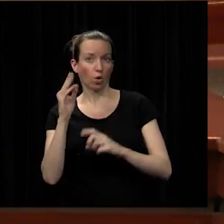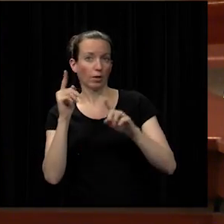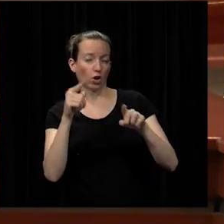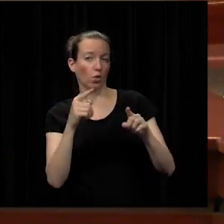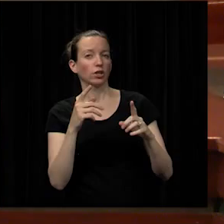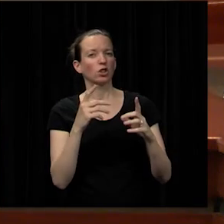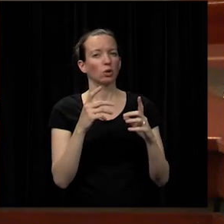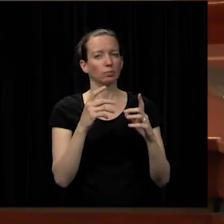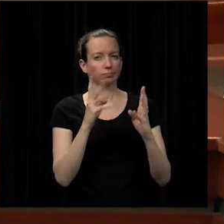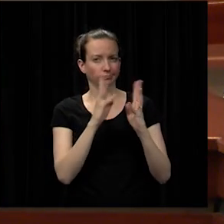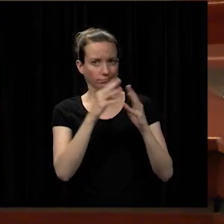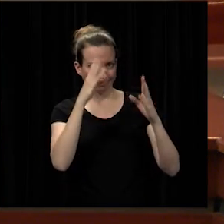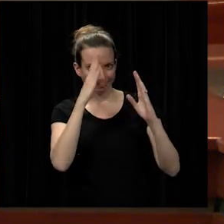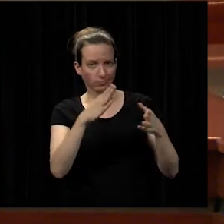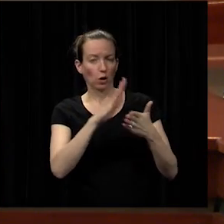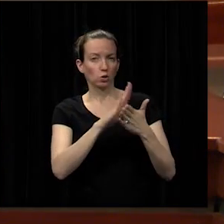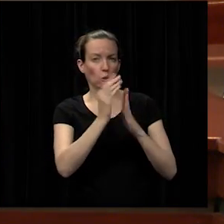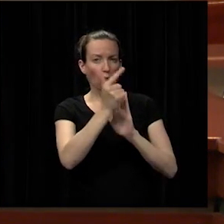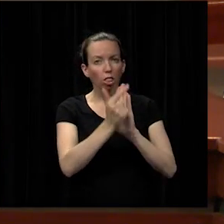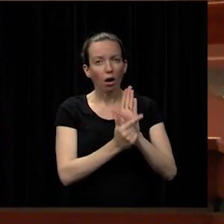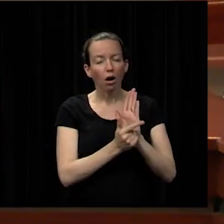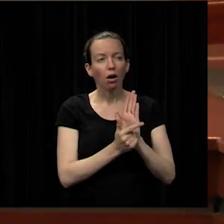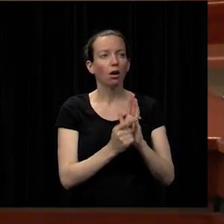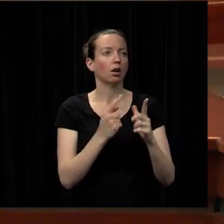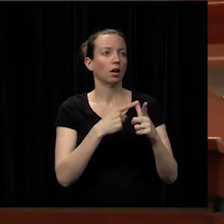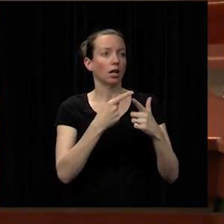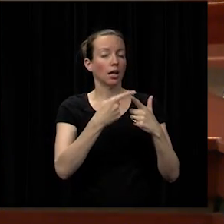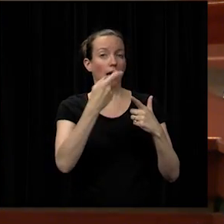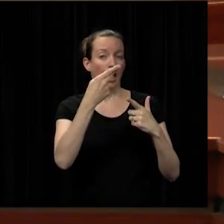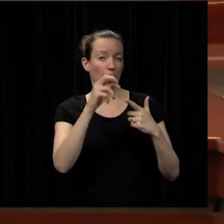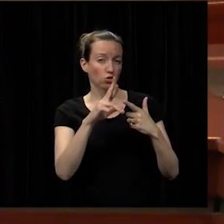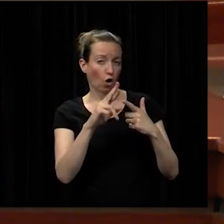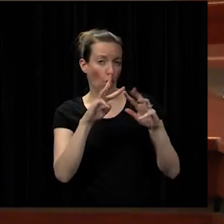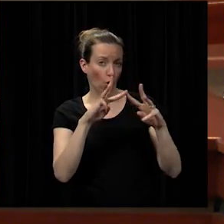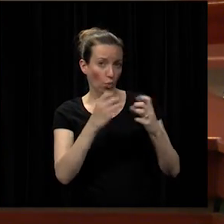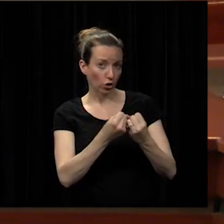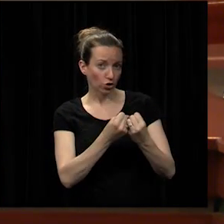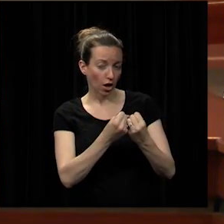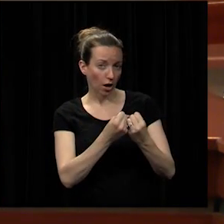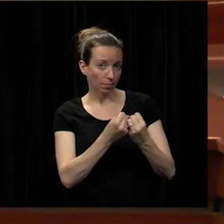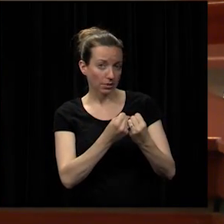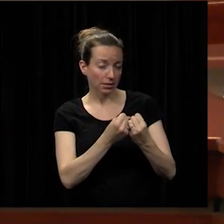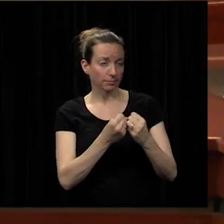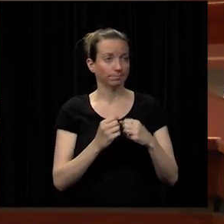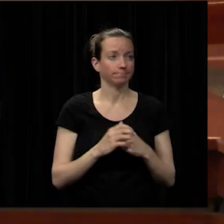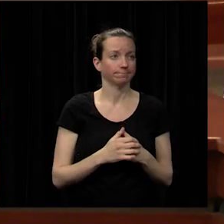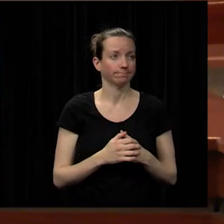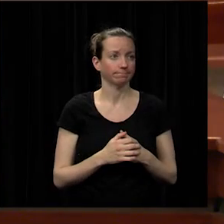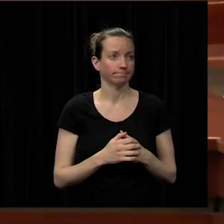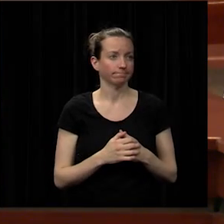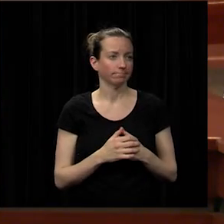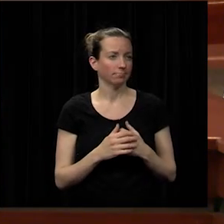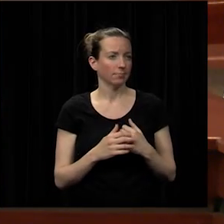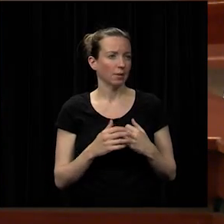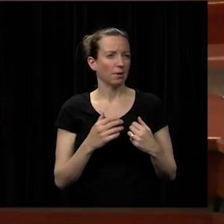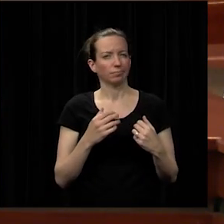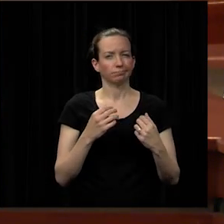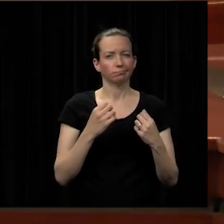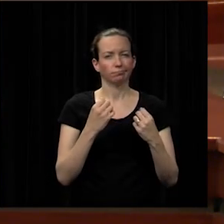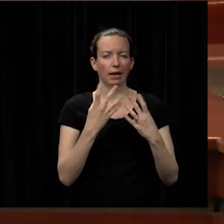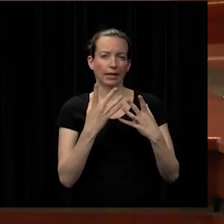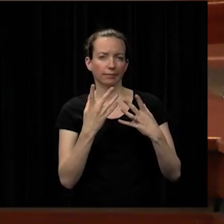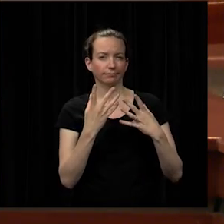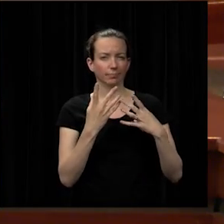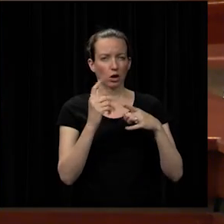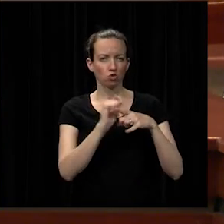on school law there's hr workshops that are given by the association but a large number of training pieces